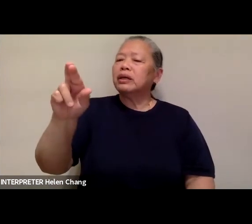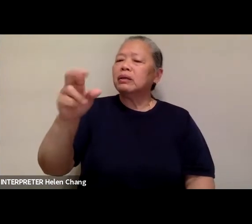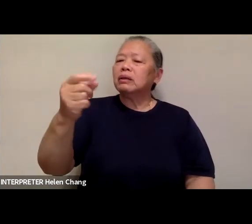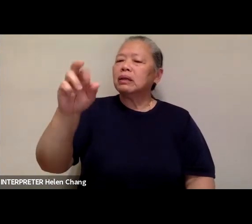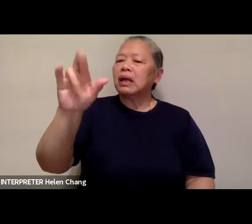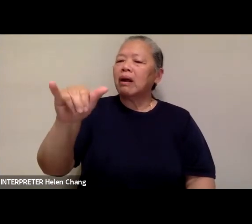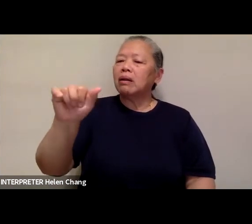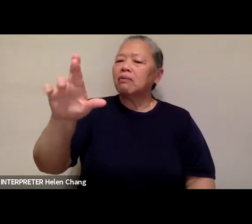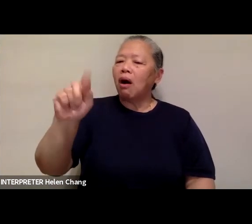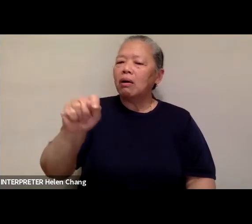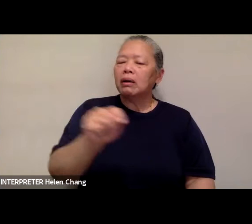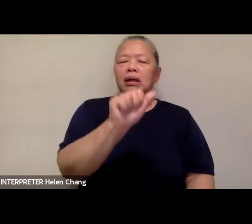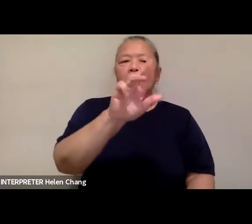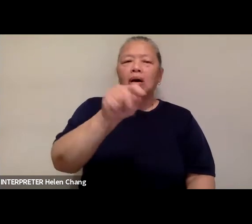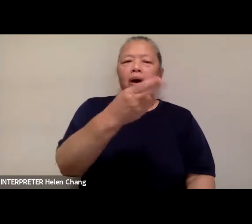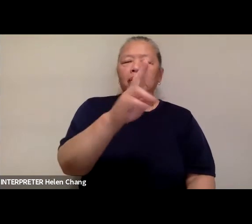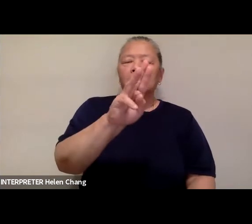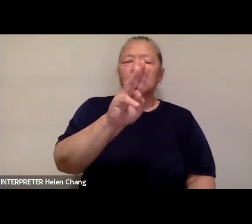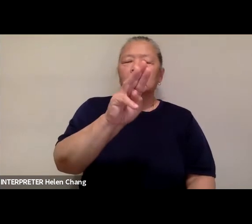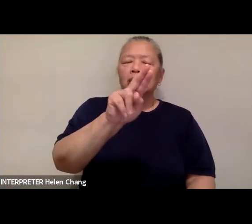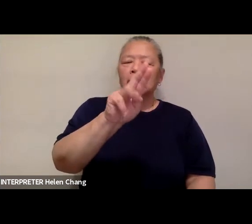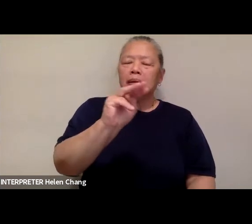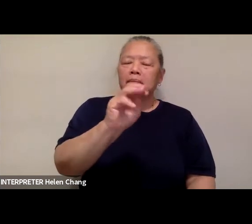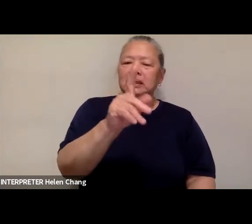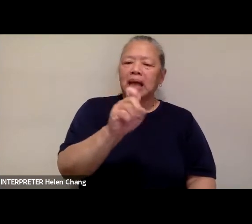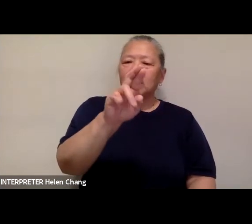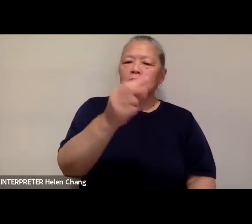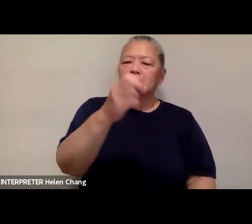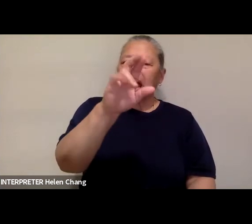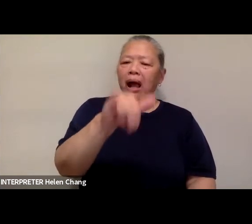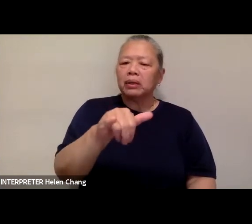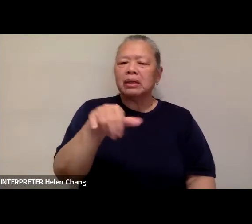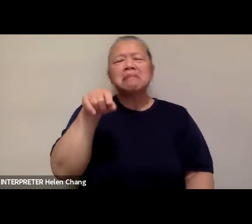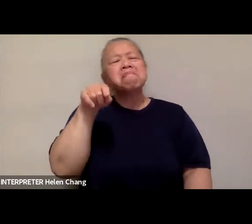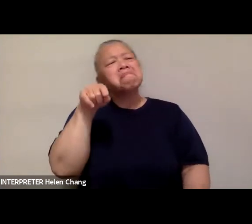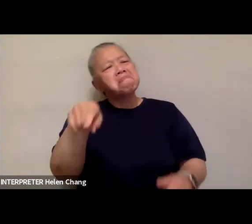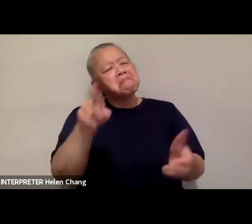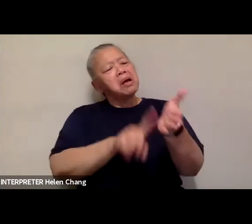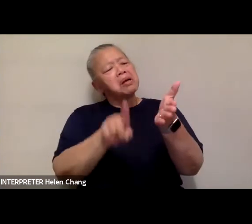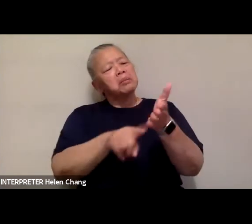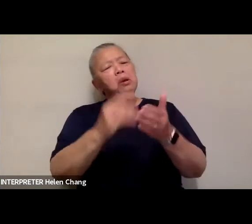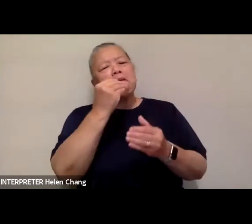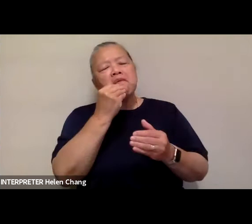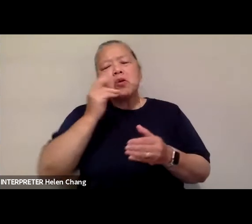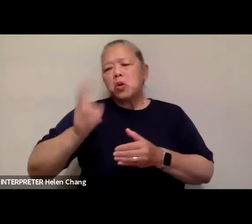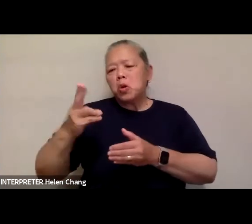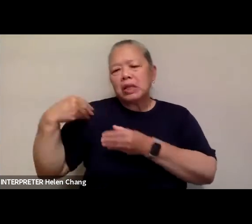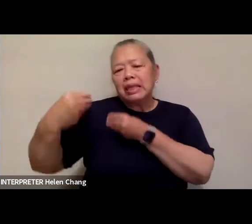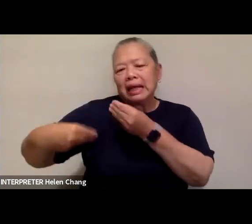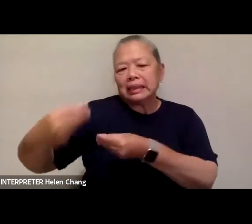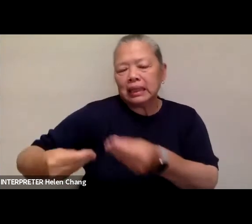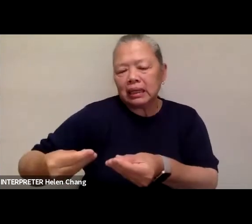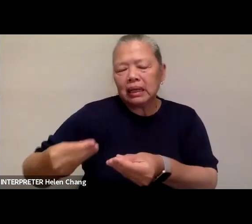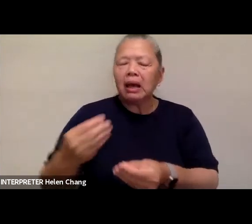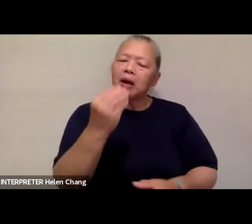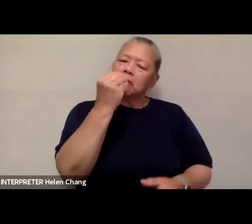Arthur M. Sackler Gallery. Colinasia is a free series of programs that explores food legacies and the ways in which Foodways of Asian